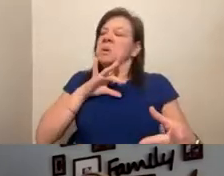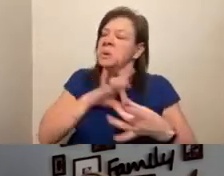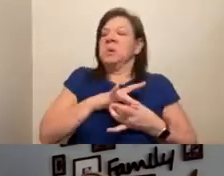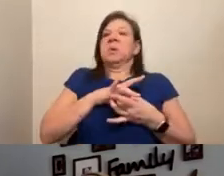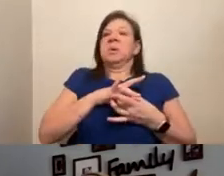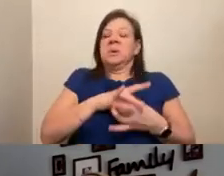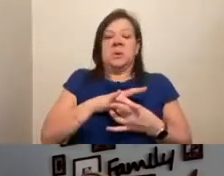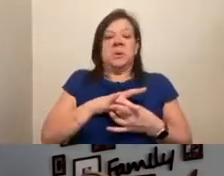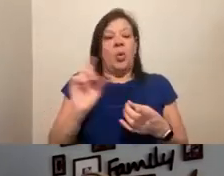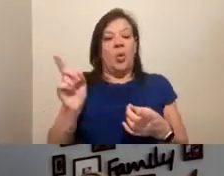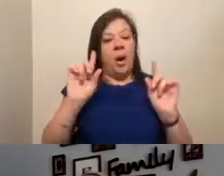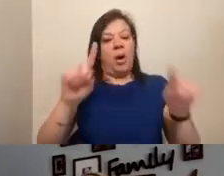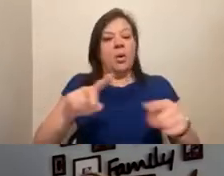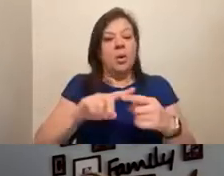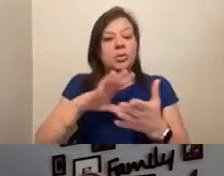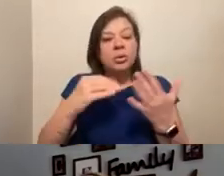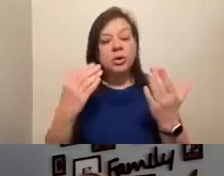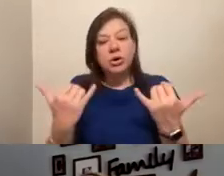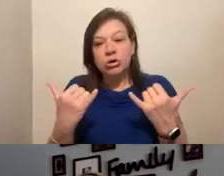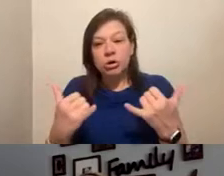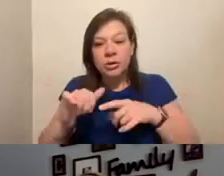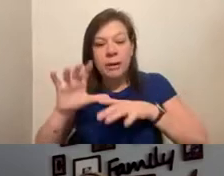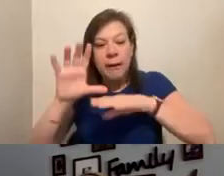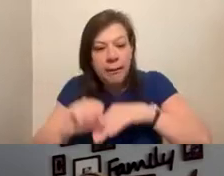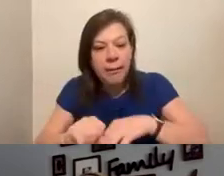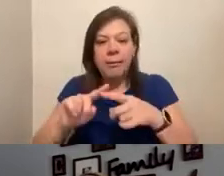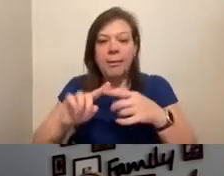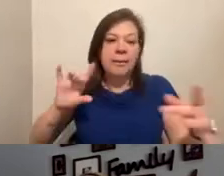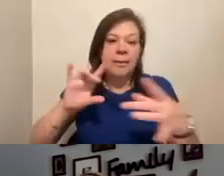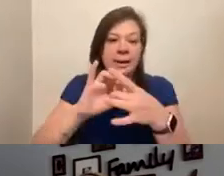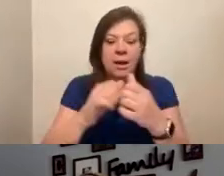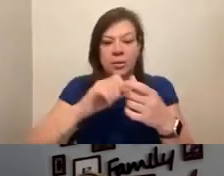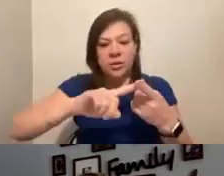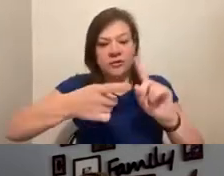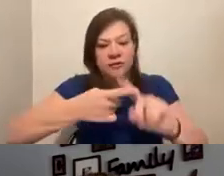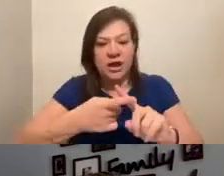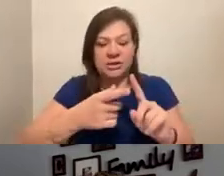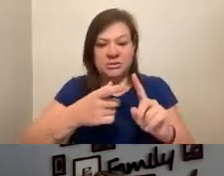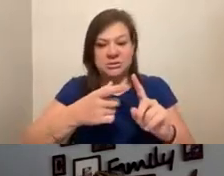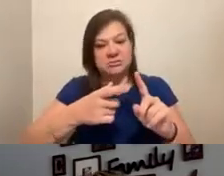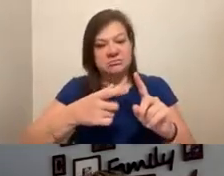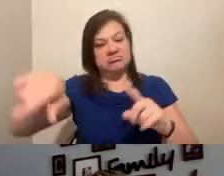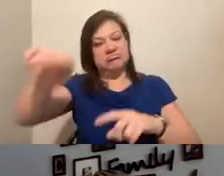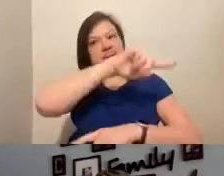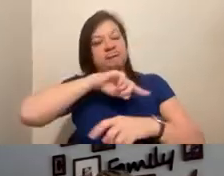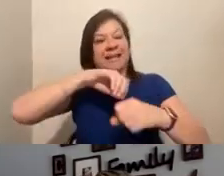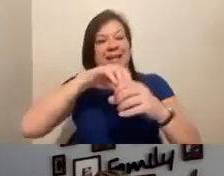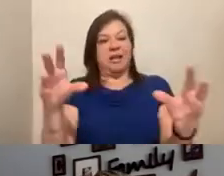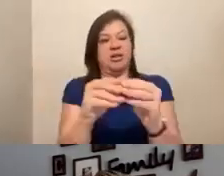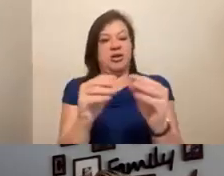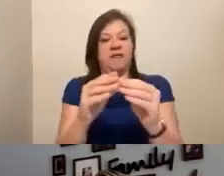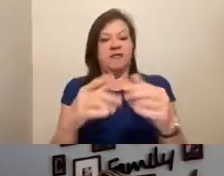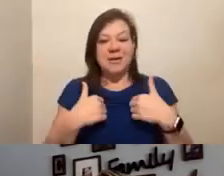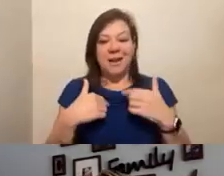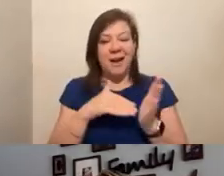sort of learn the current practices and connect with, you know, friends that I have made in the conference that I often